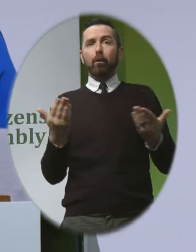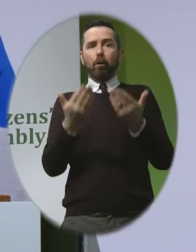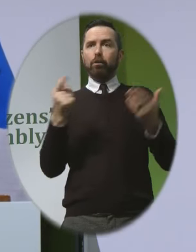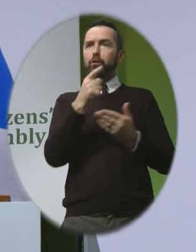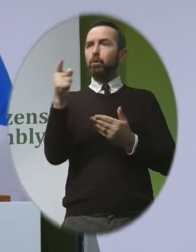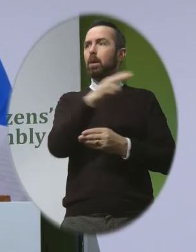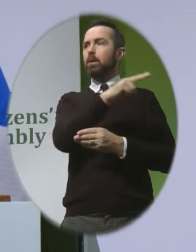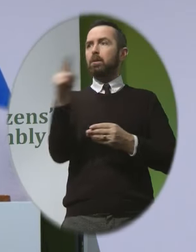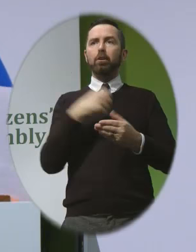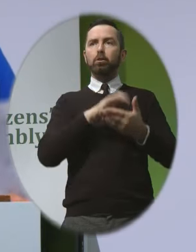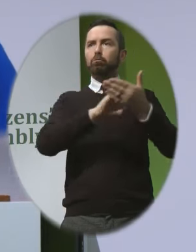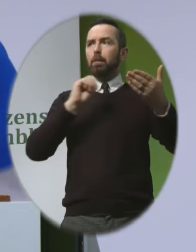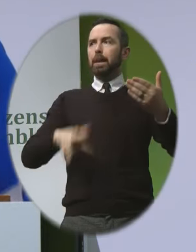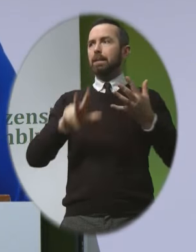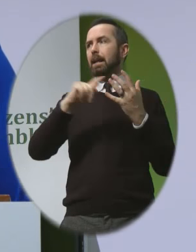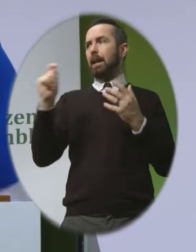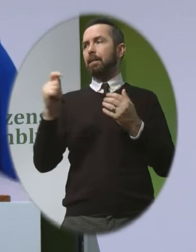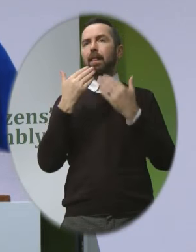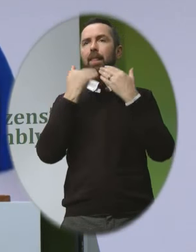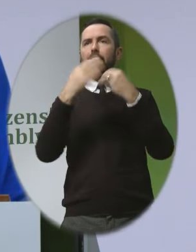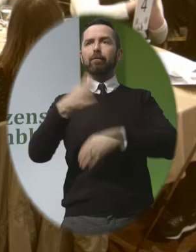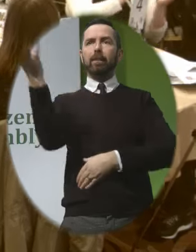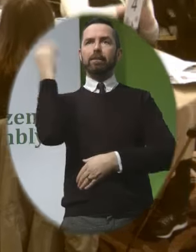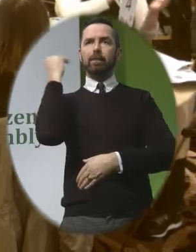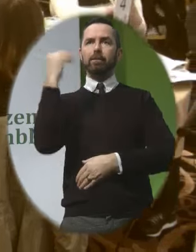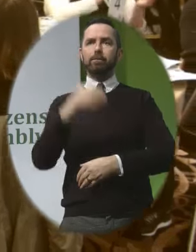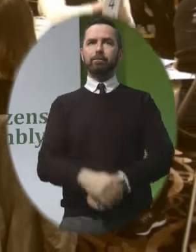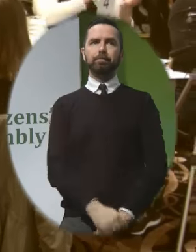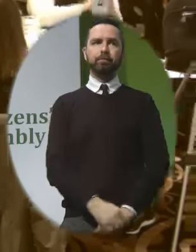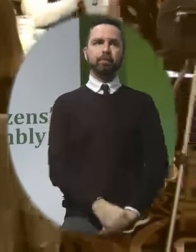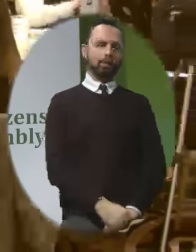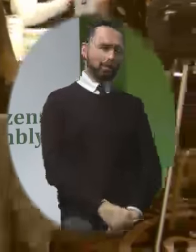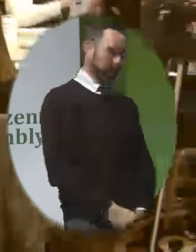repeal the Eighth Amendment thank you very much for listening thank